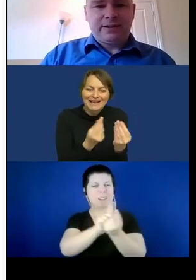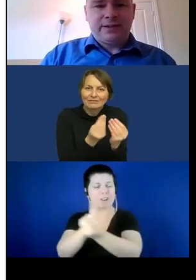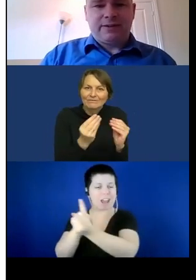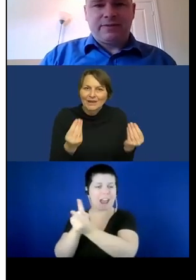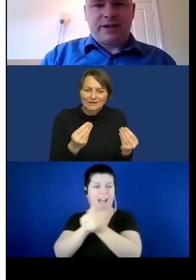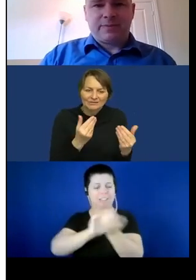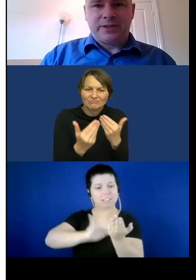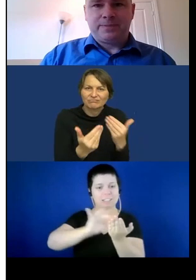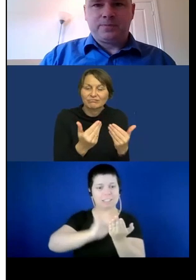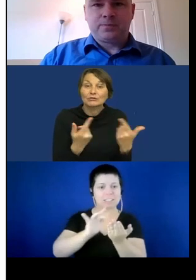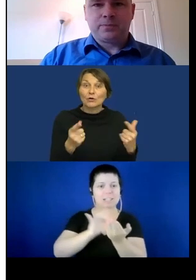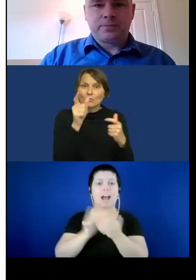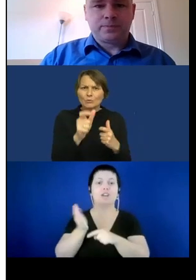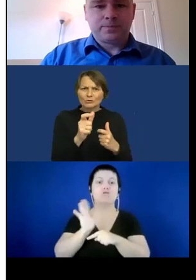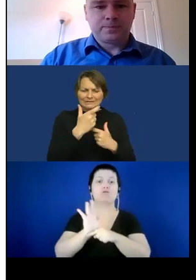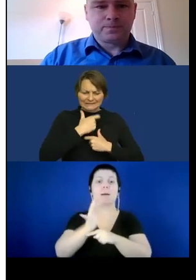their environment.